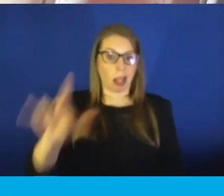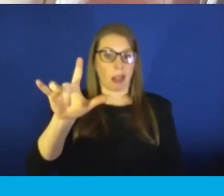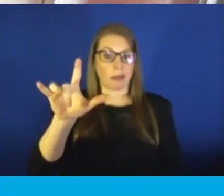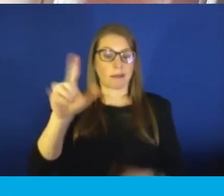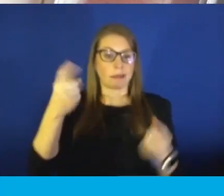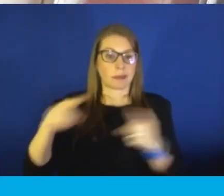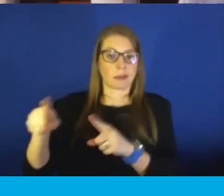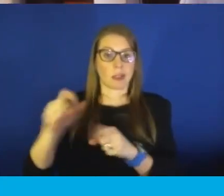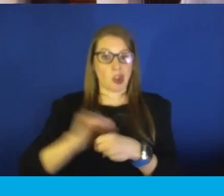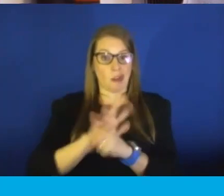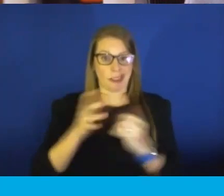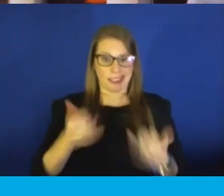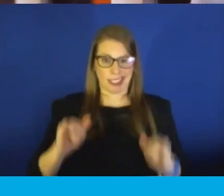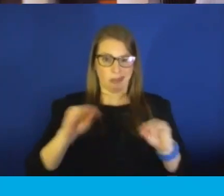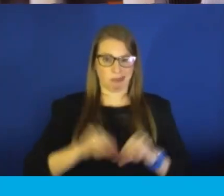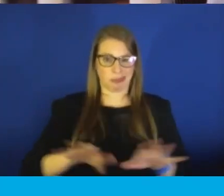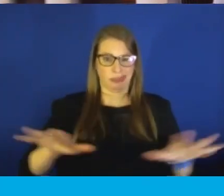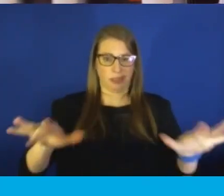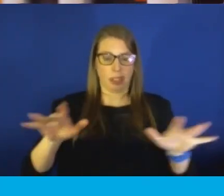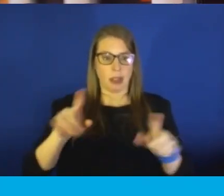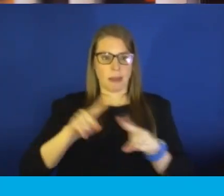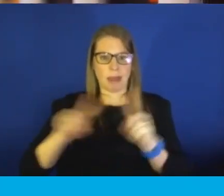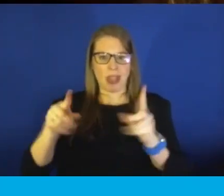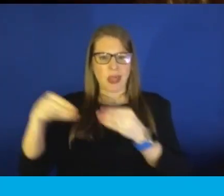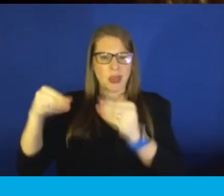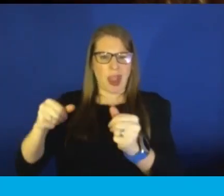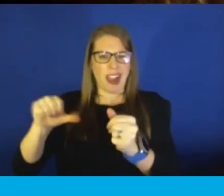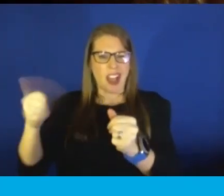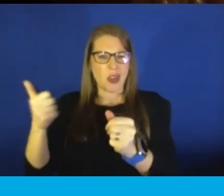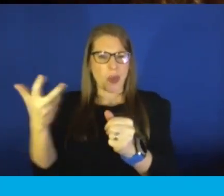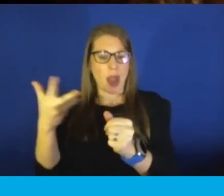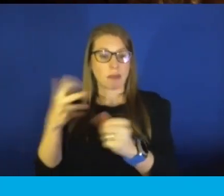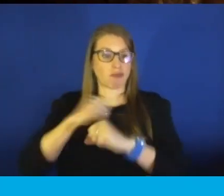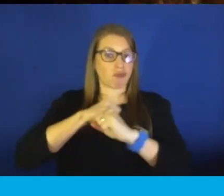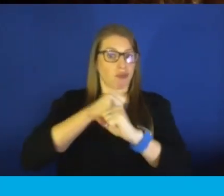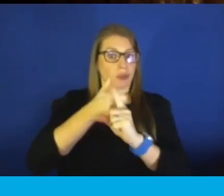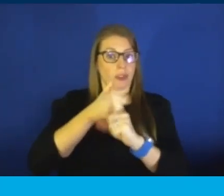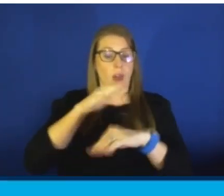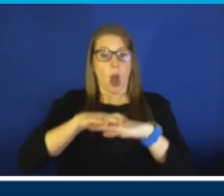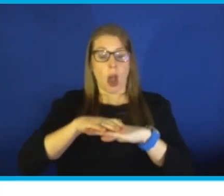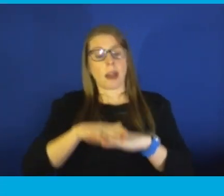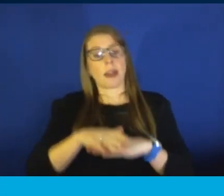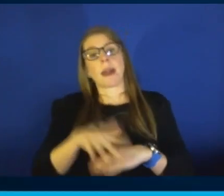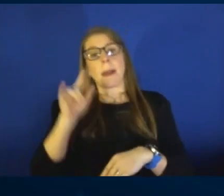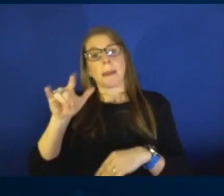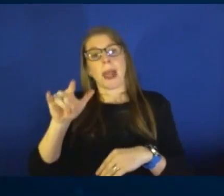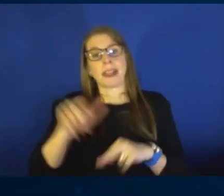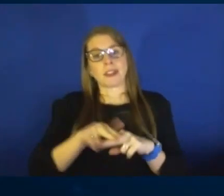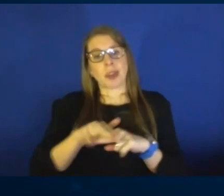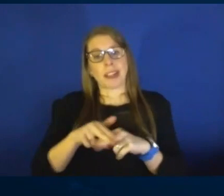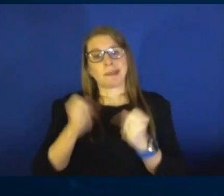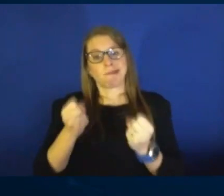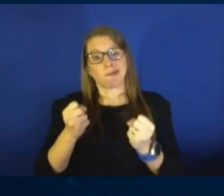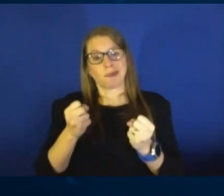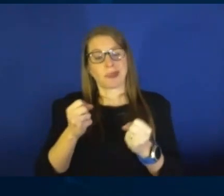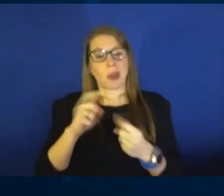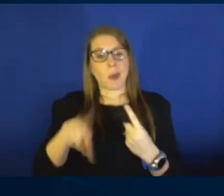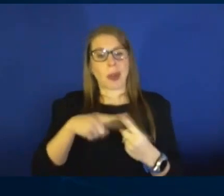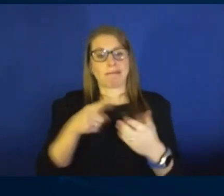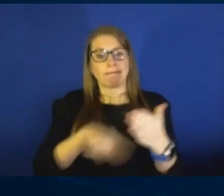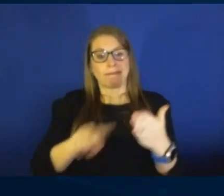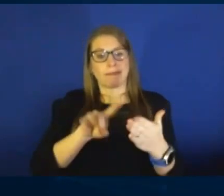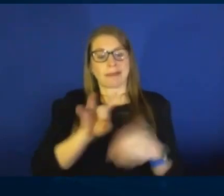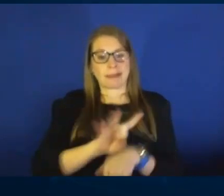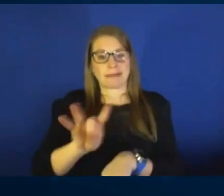still here, but what else poses a threat? Protecting yourself on planes, trains, and automobiles, that's Monday at 8 on these social